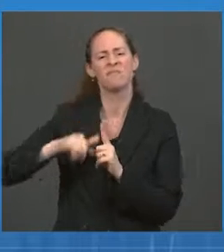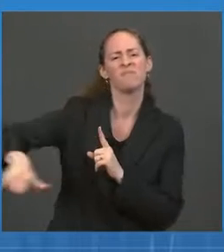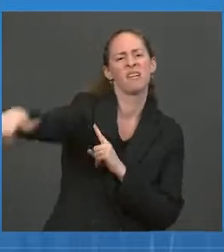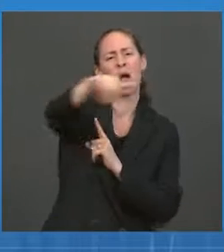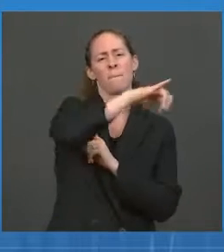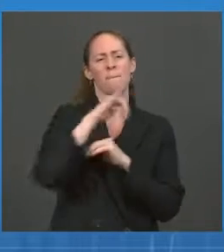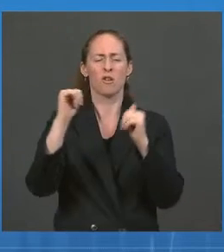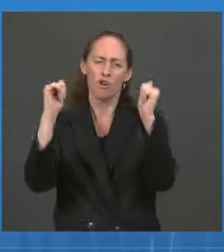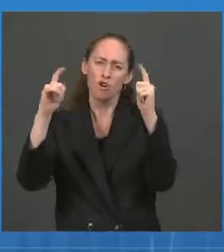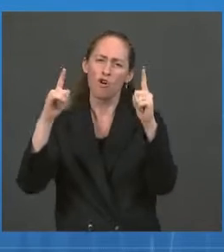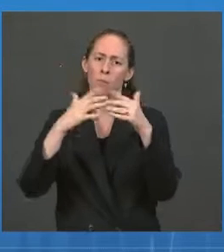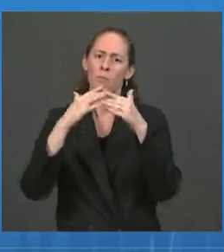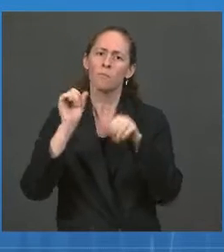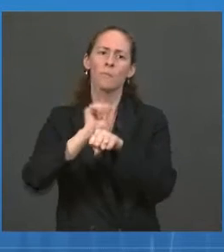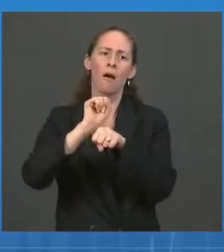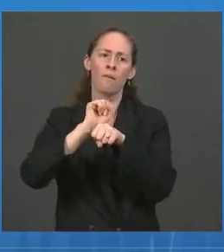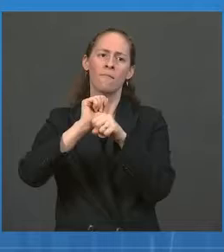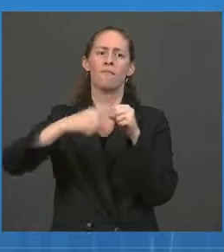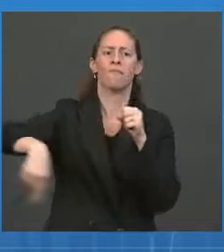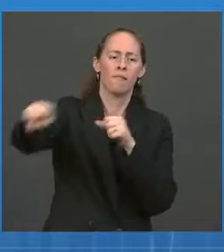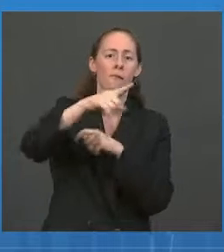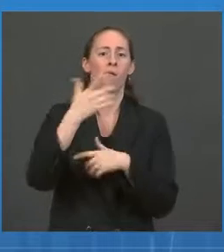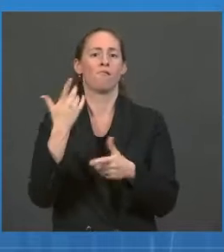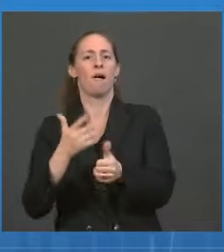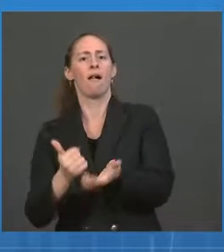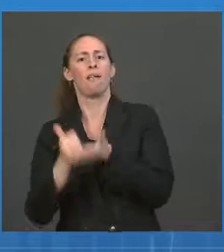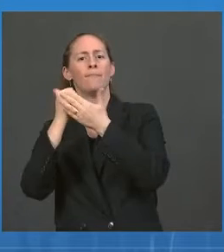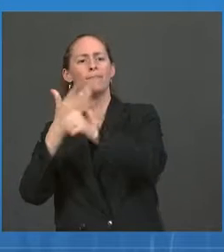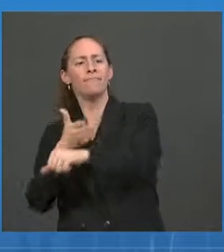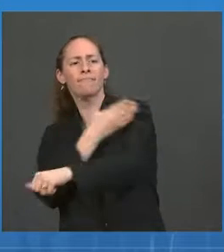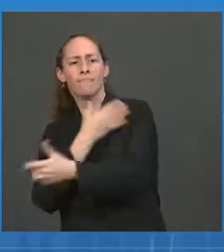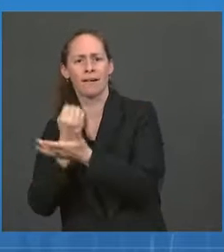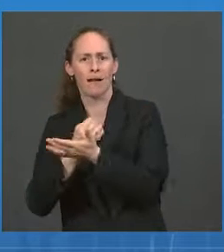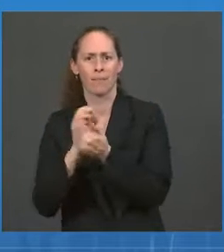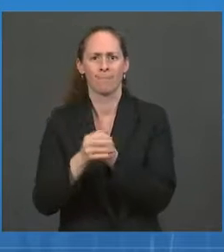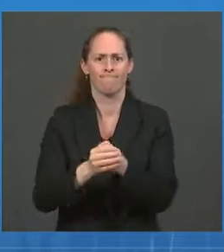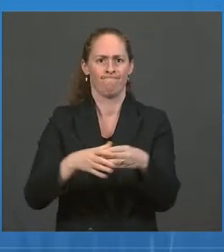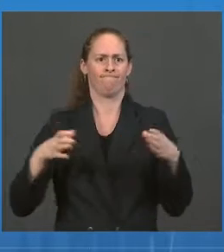work, they're good for the economy, and they are widely supported.